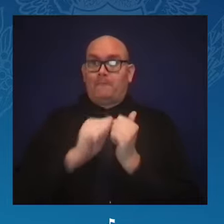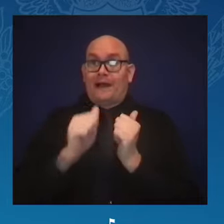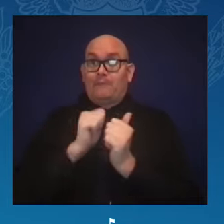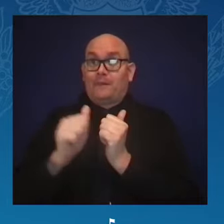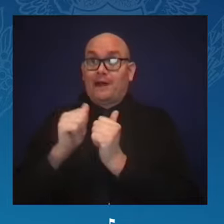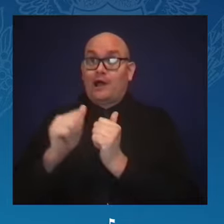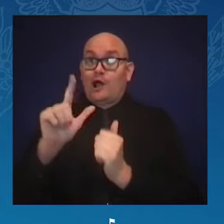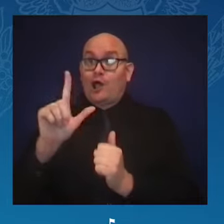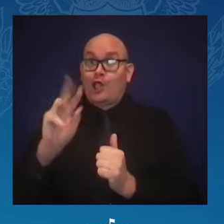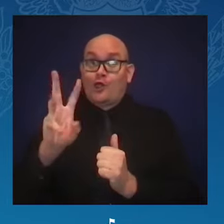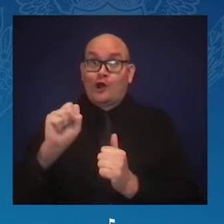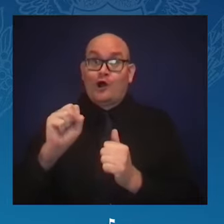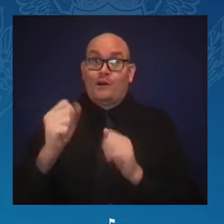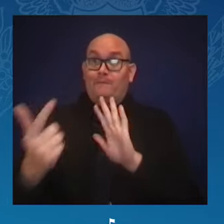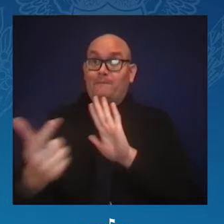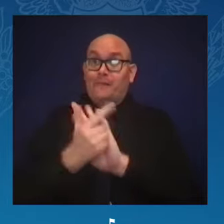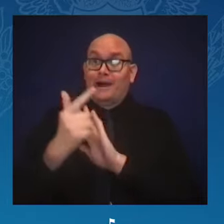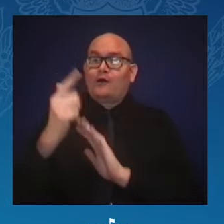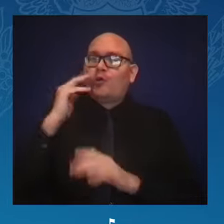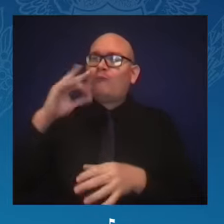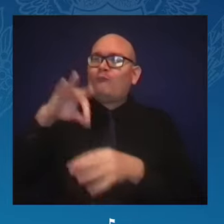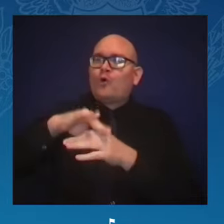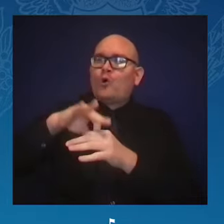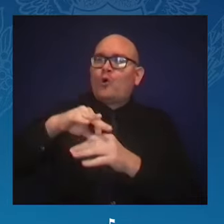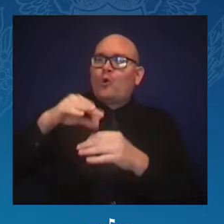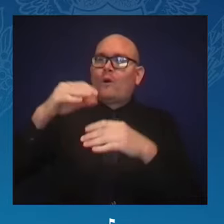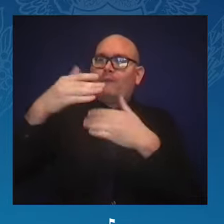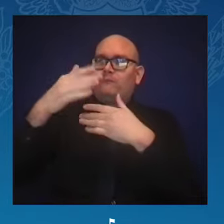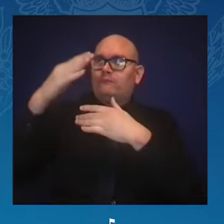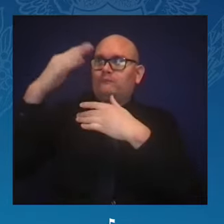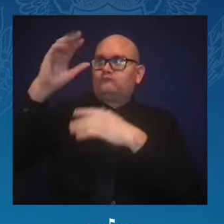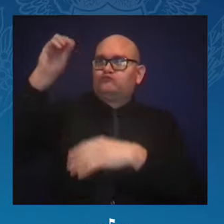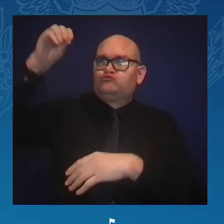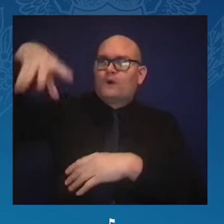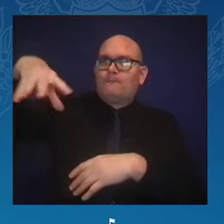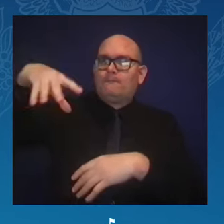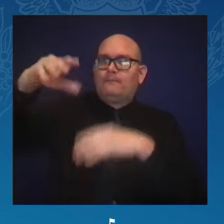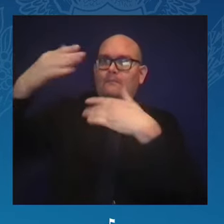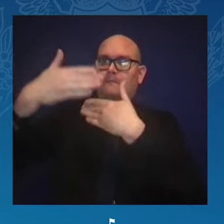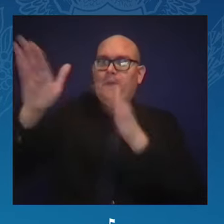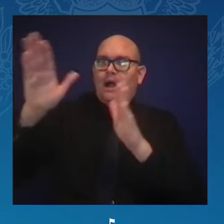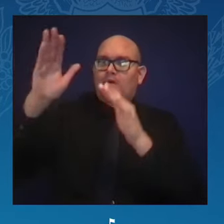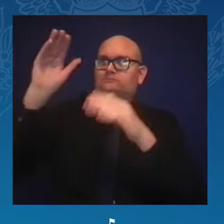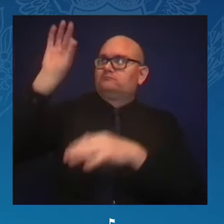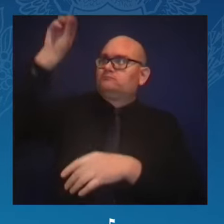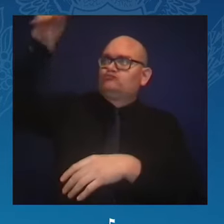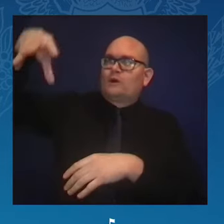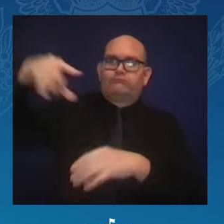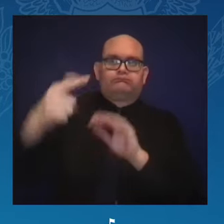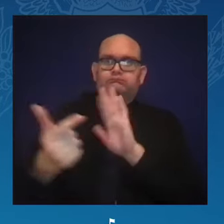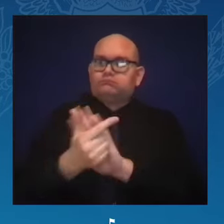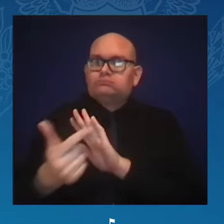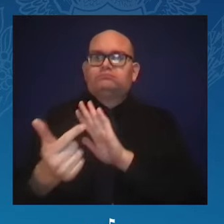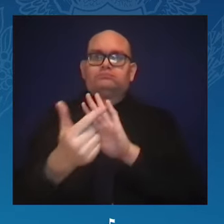illegal to simply give somebody food and water while they stand in line for hours to cast their ballot.